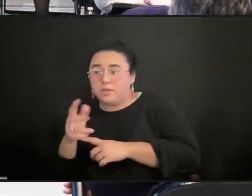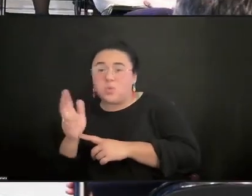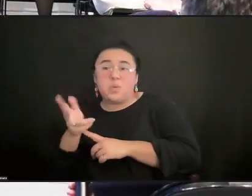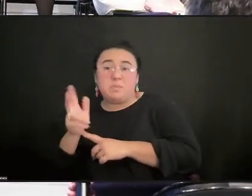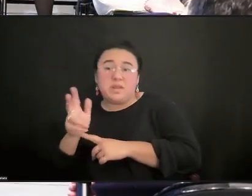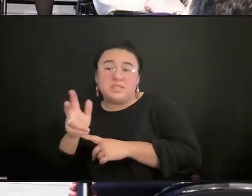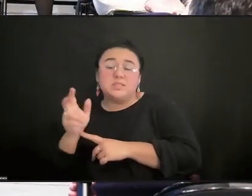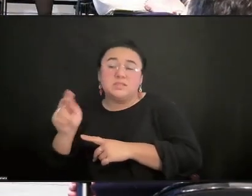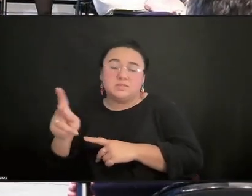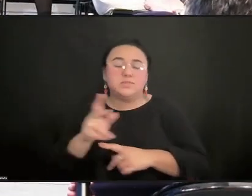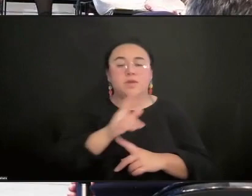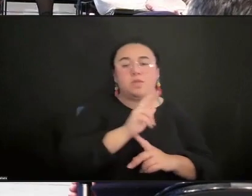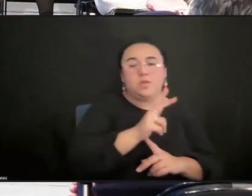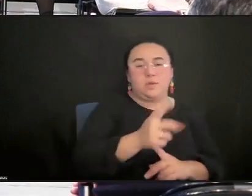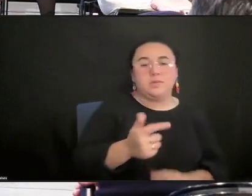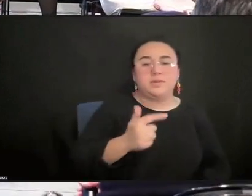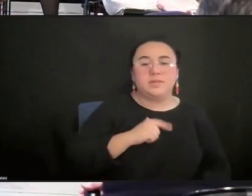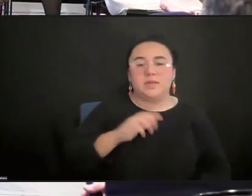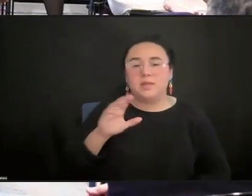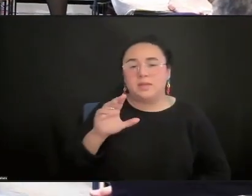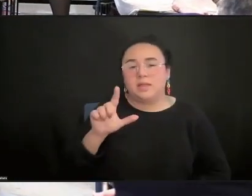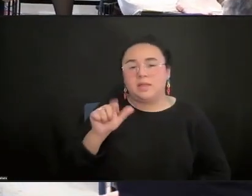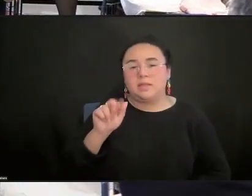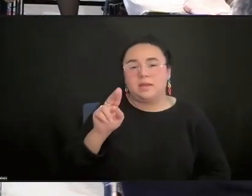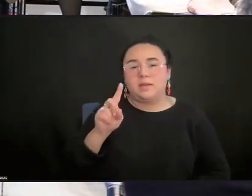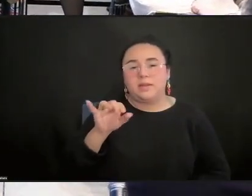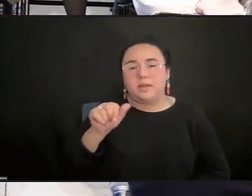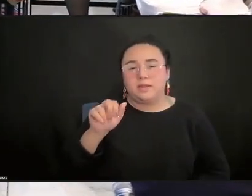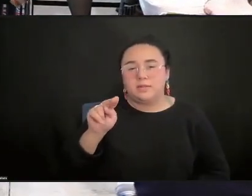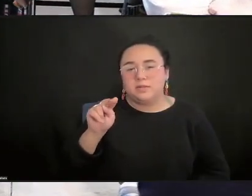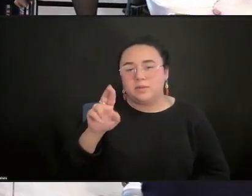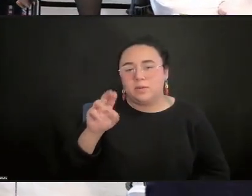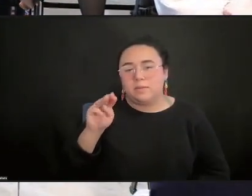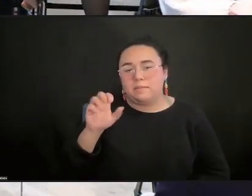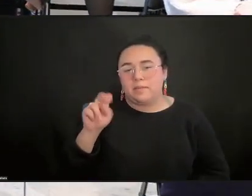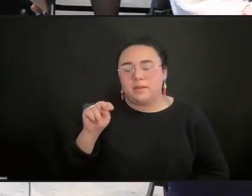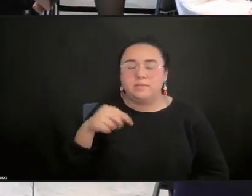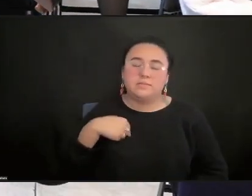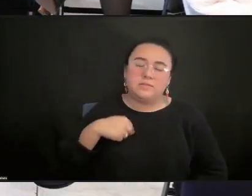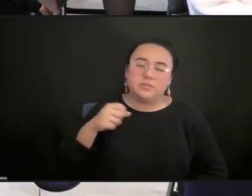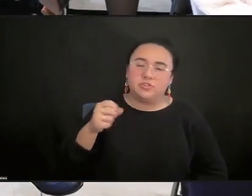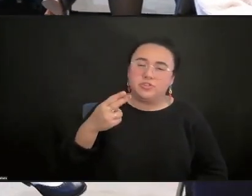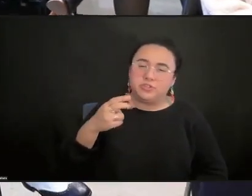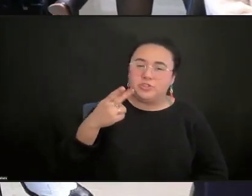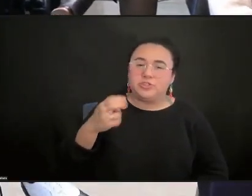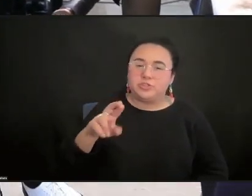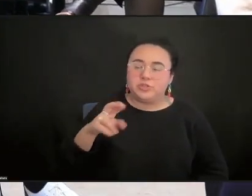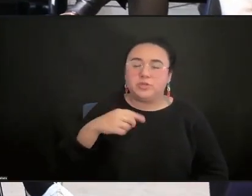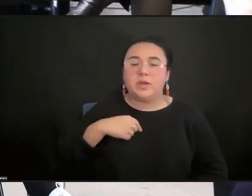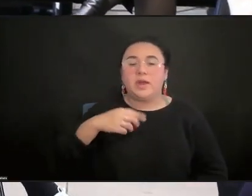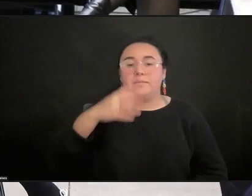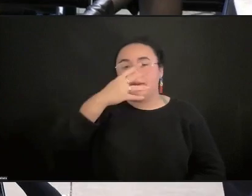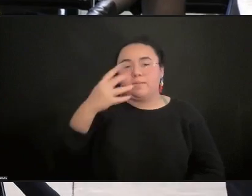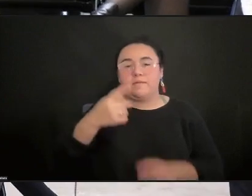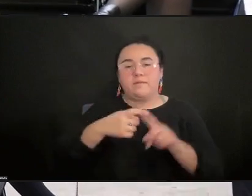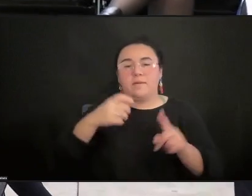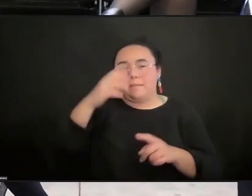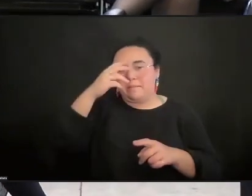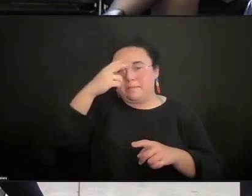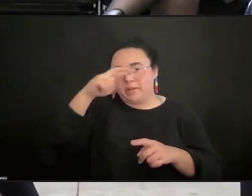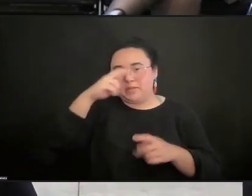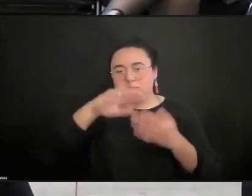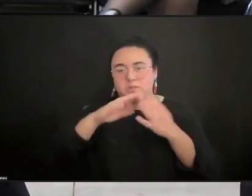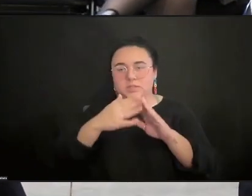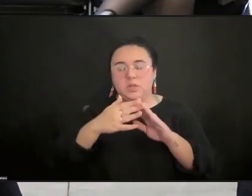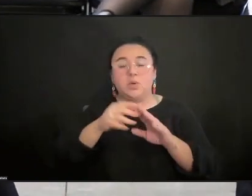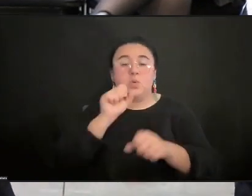basically. My name is Claudia Norman. She, Hearst, an immigrant from Mexico City working in the performing